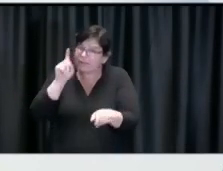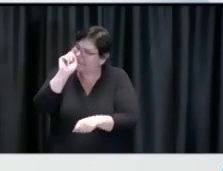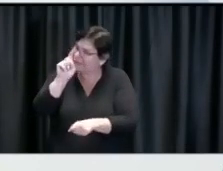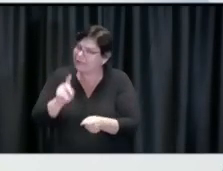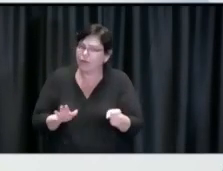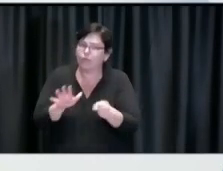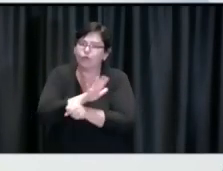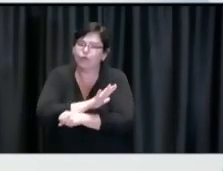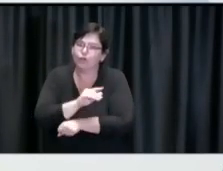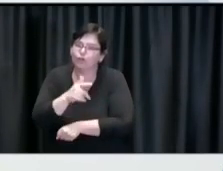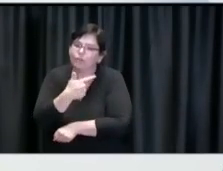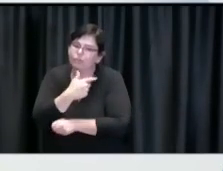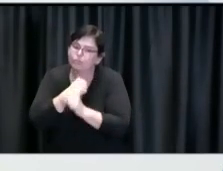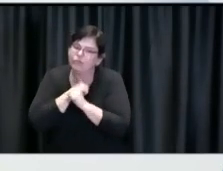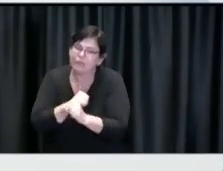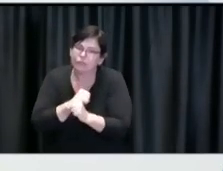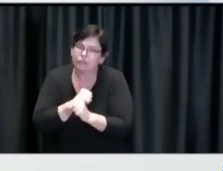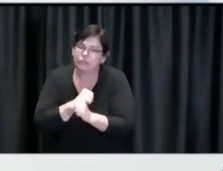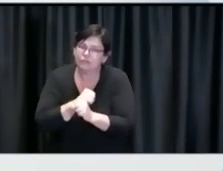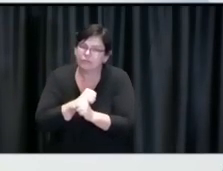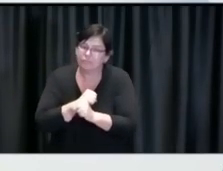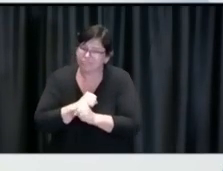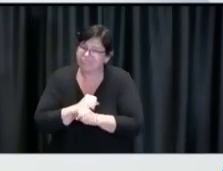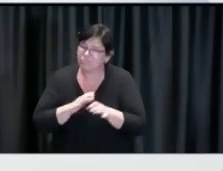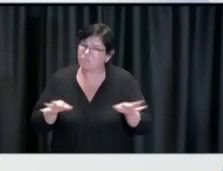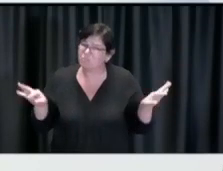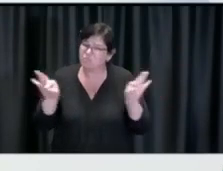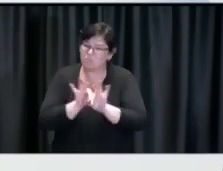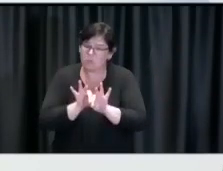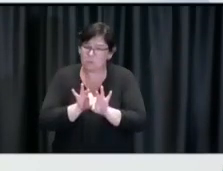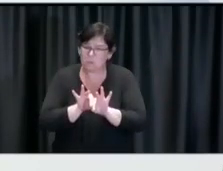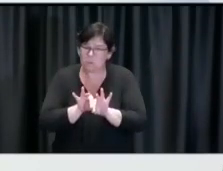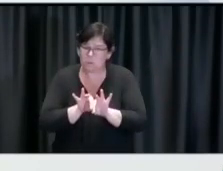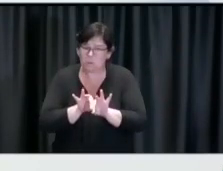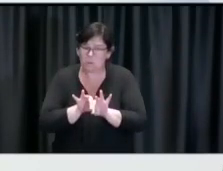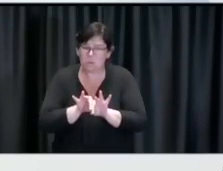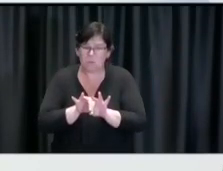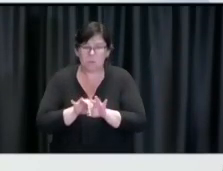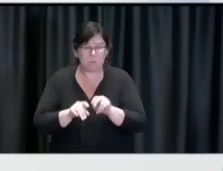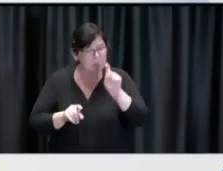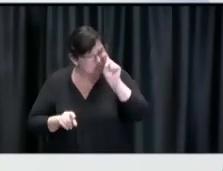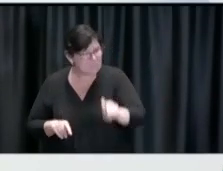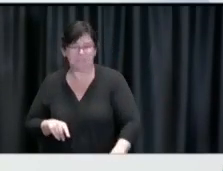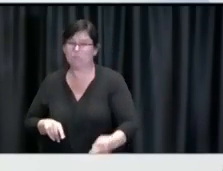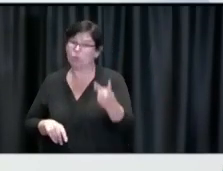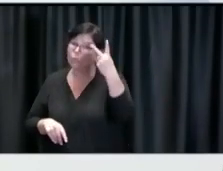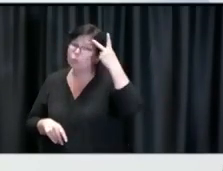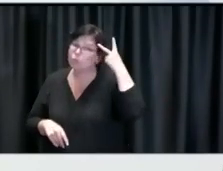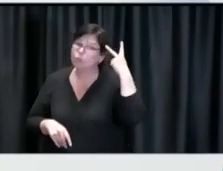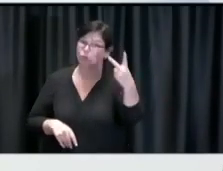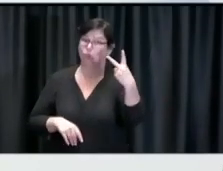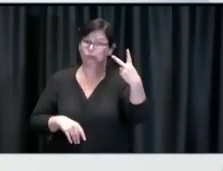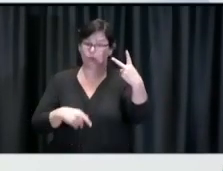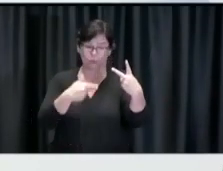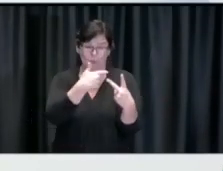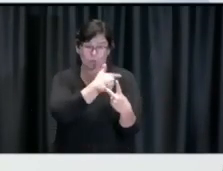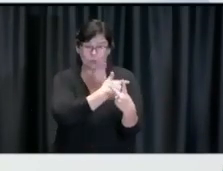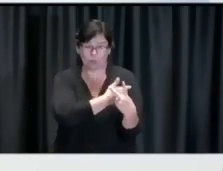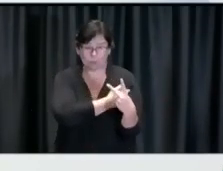What we have is the upper hand. The job now is to keep it.